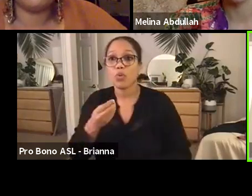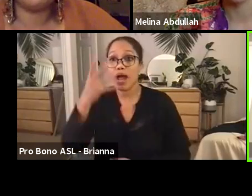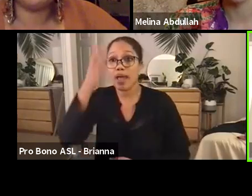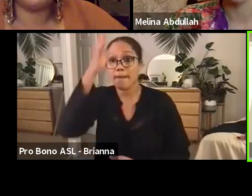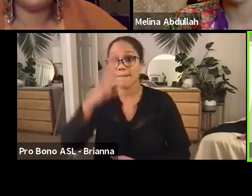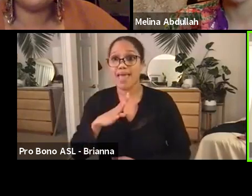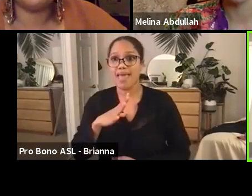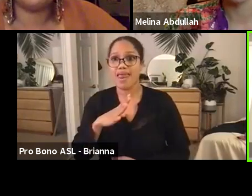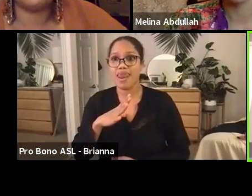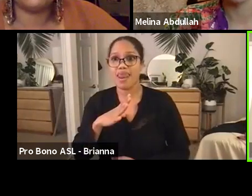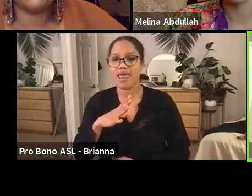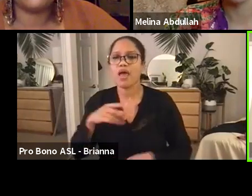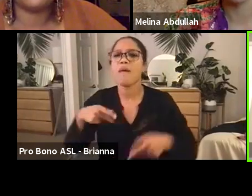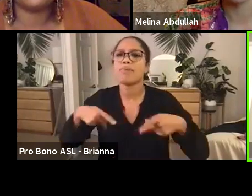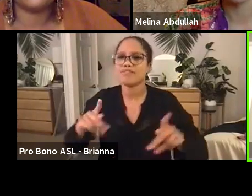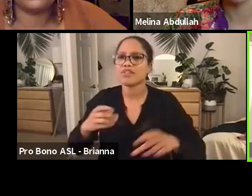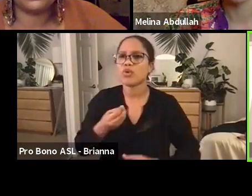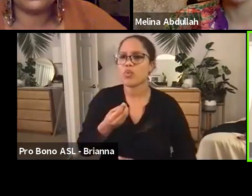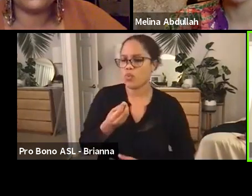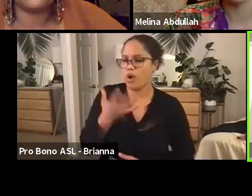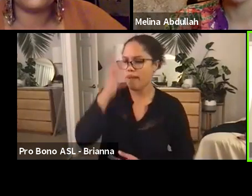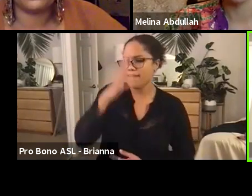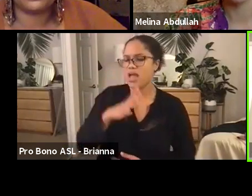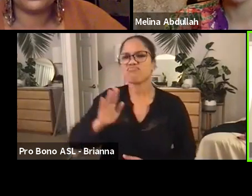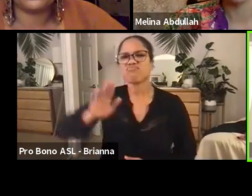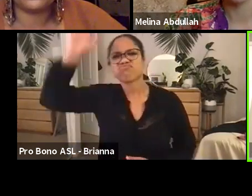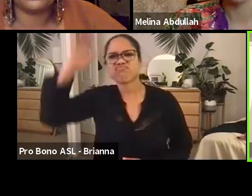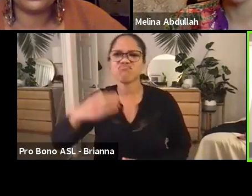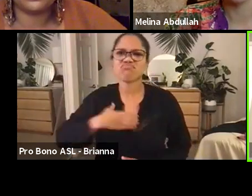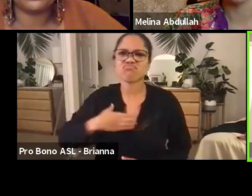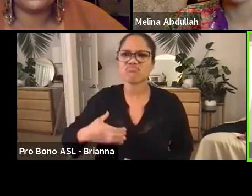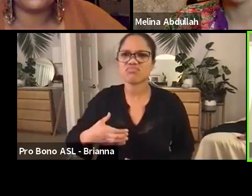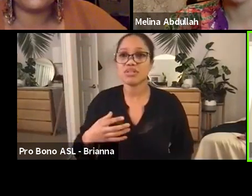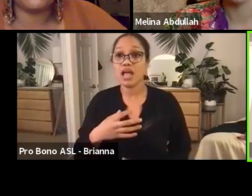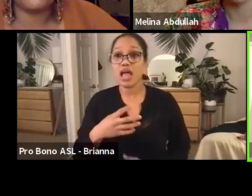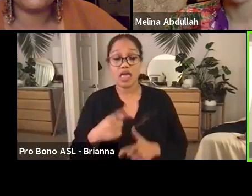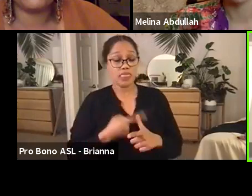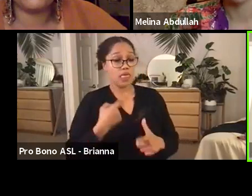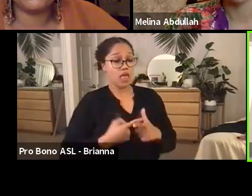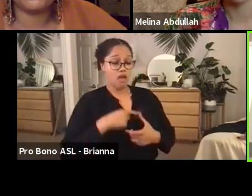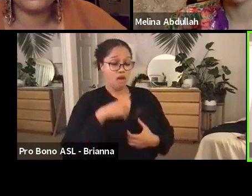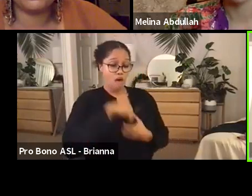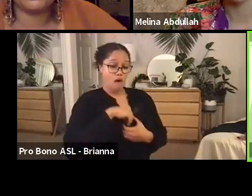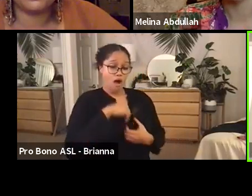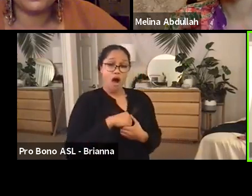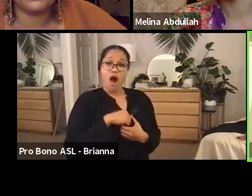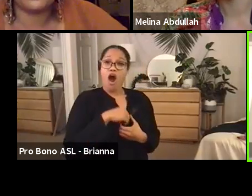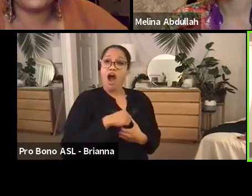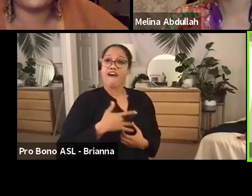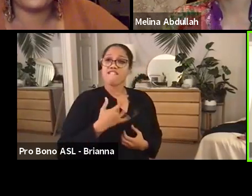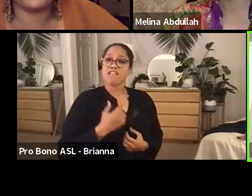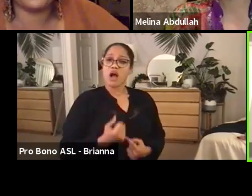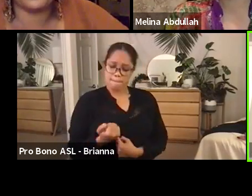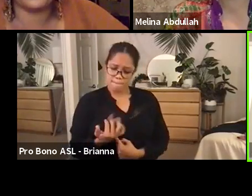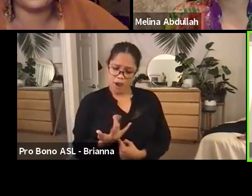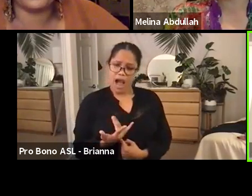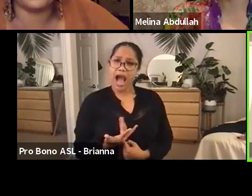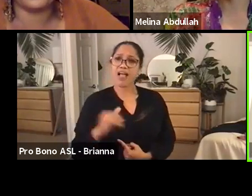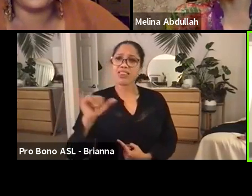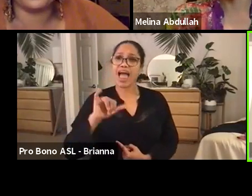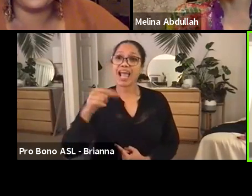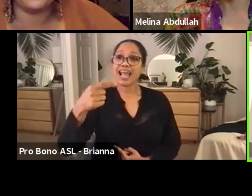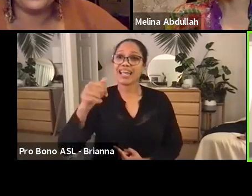does racism even exist anymore? And from then a fire lit inside of me, like someone threw gasoline. And I was